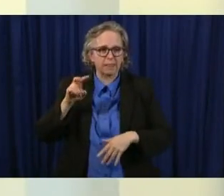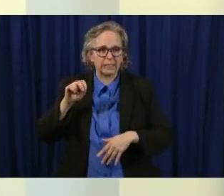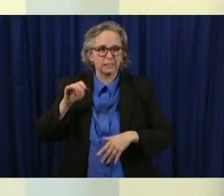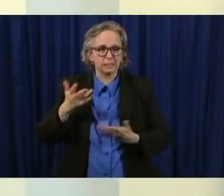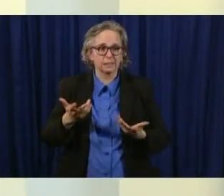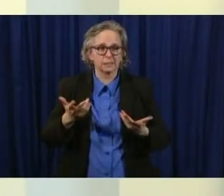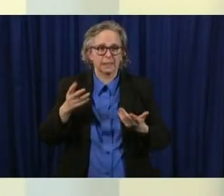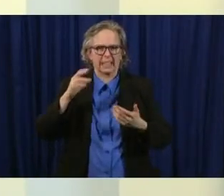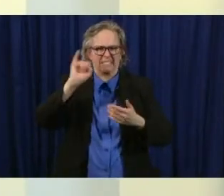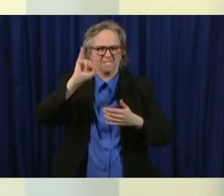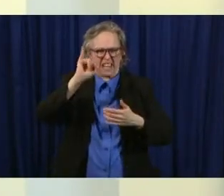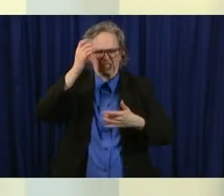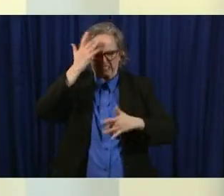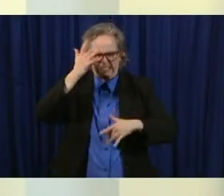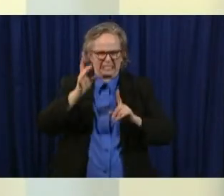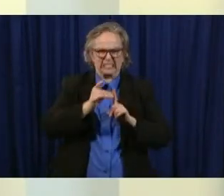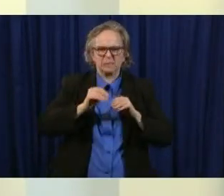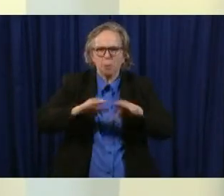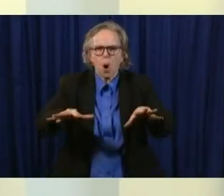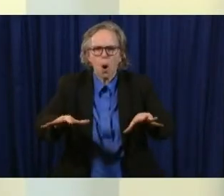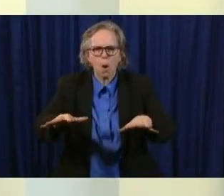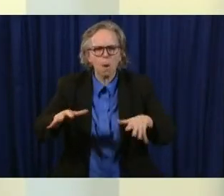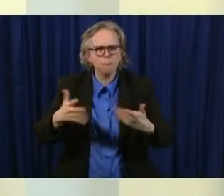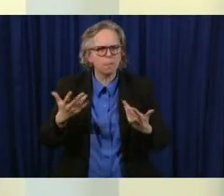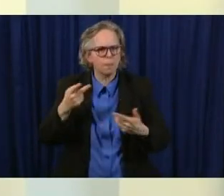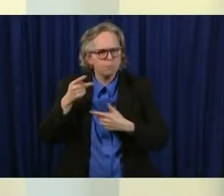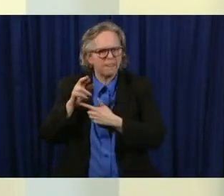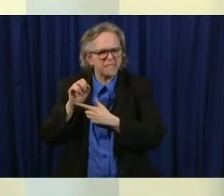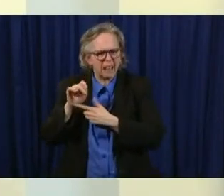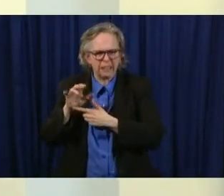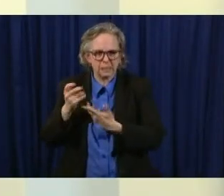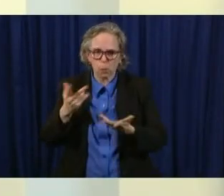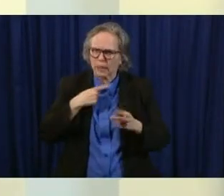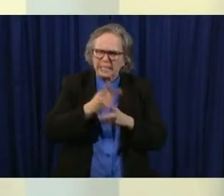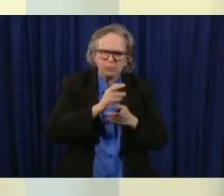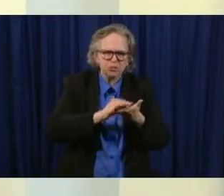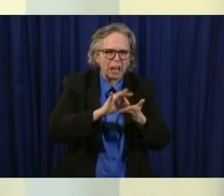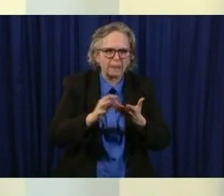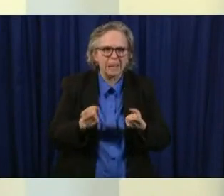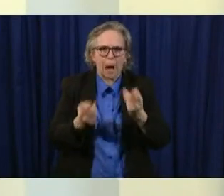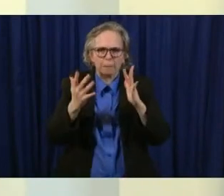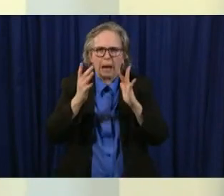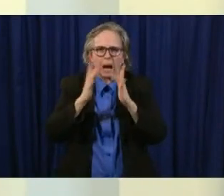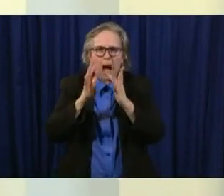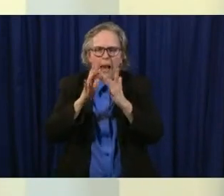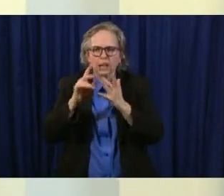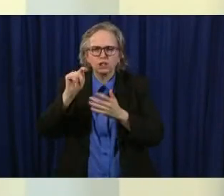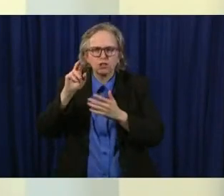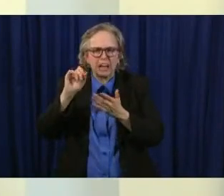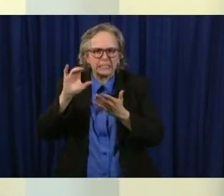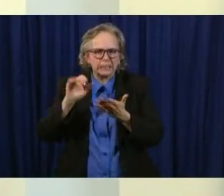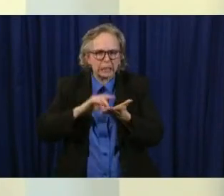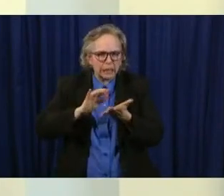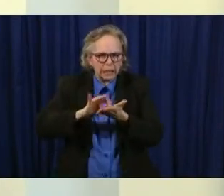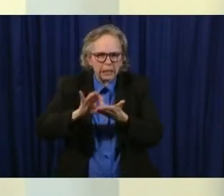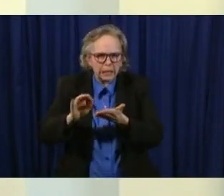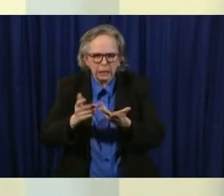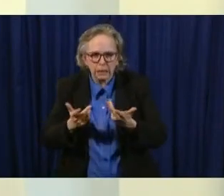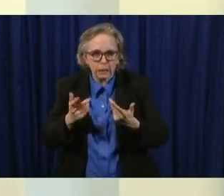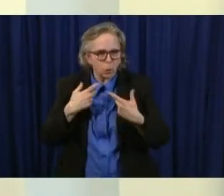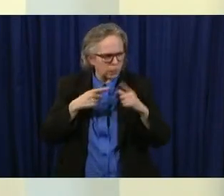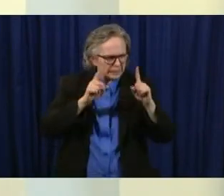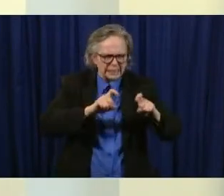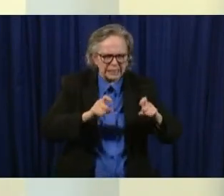keep track of how much contact tracing is going on how much testing we're doing we'll be looking again still at the old